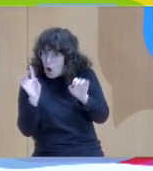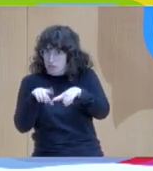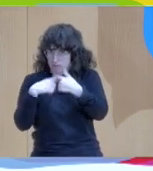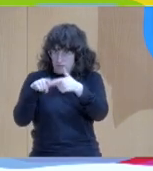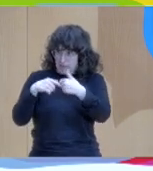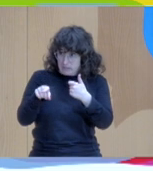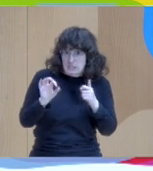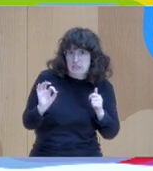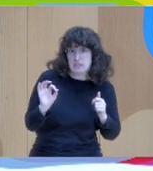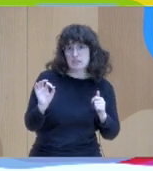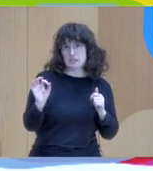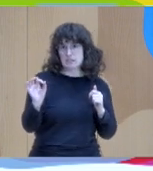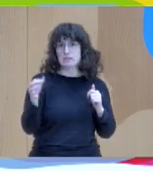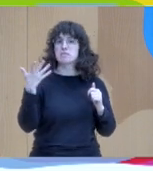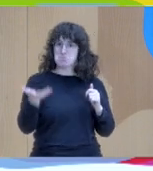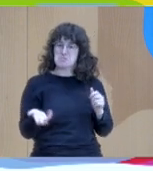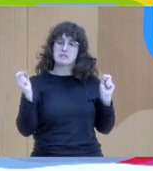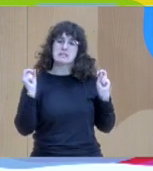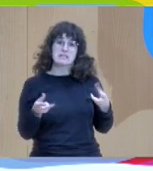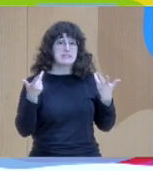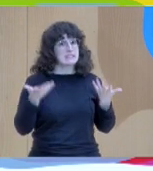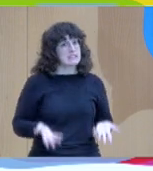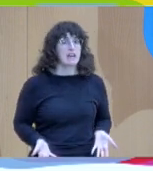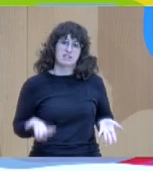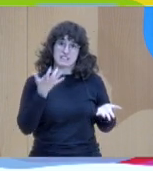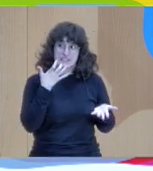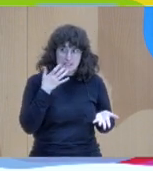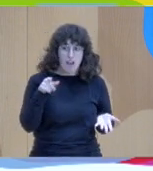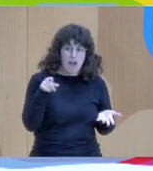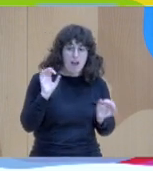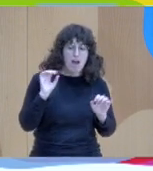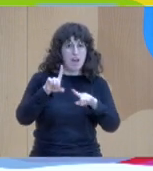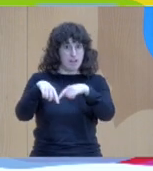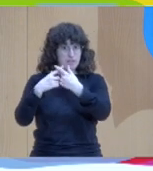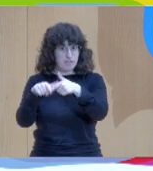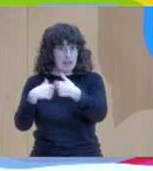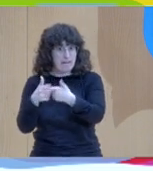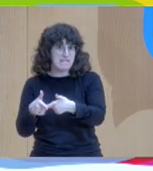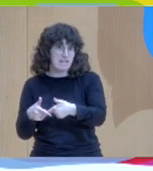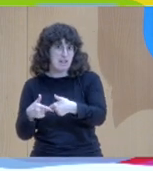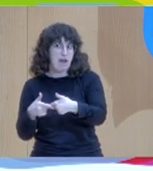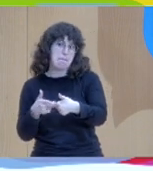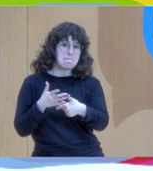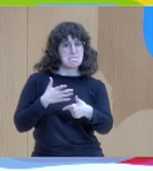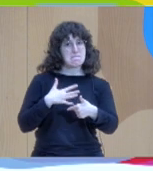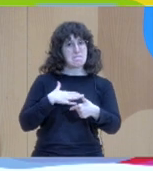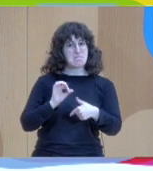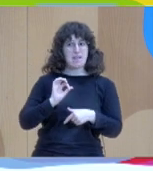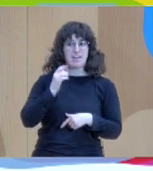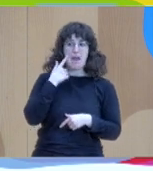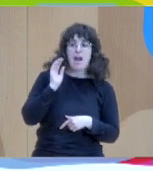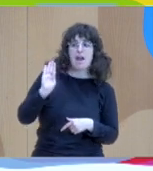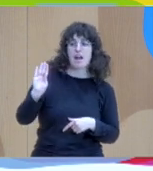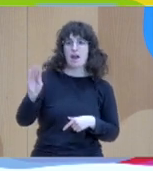Okay. If it is someone from the family, can we ask these questions,